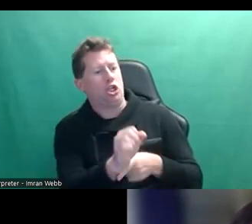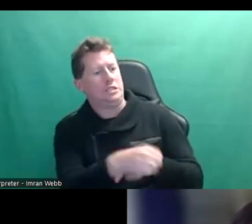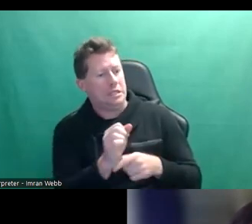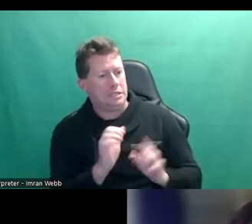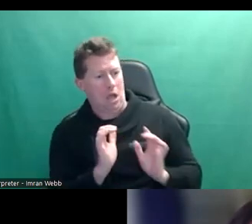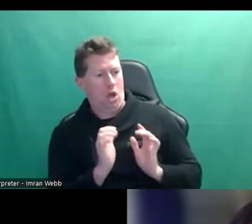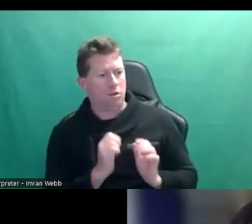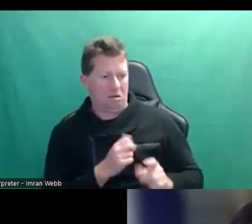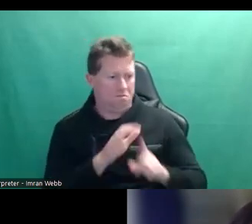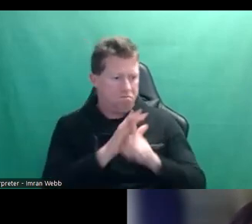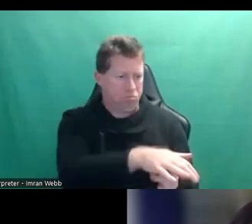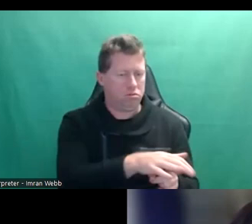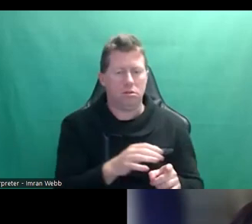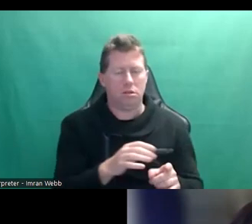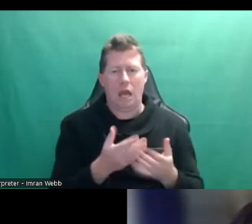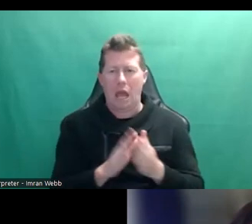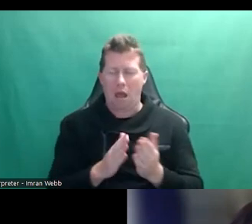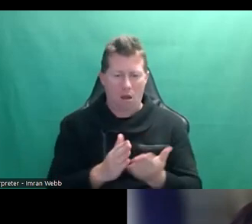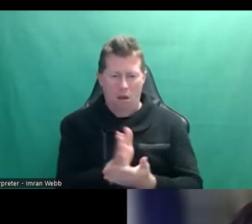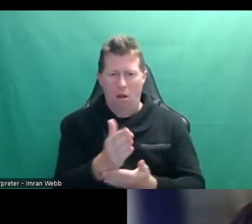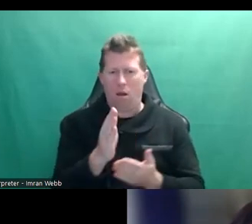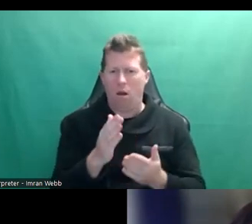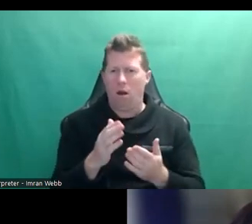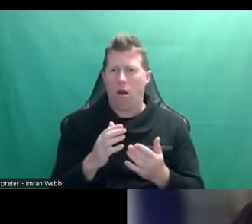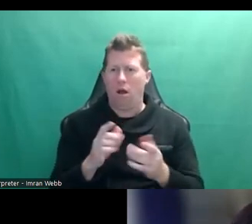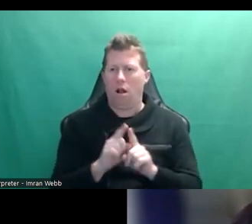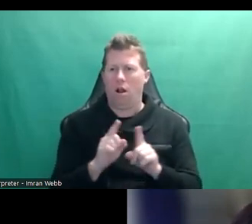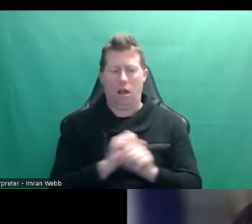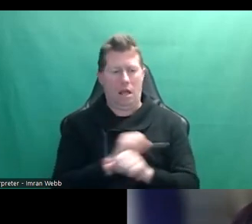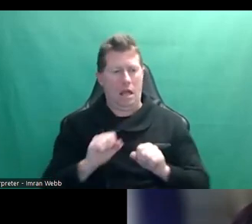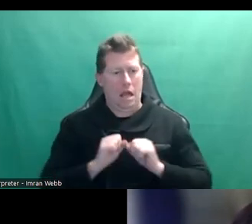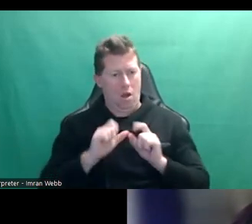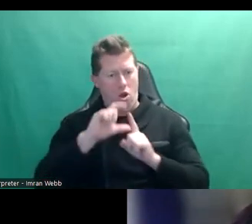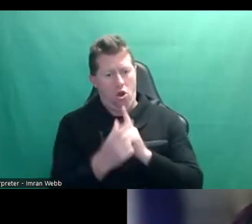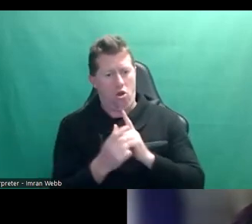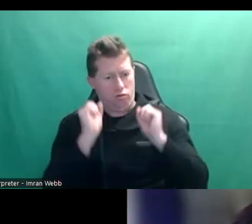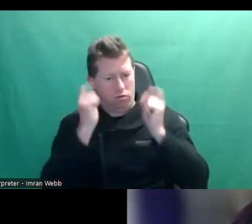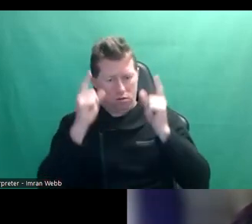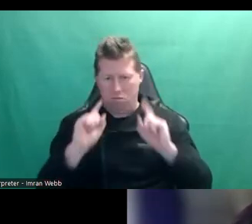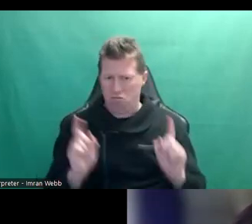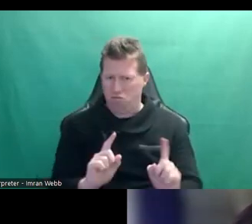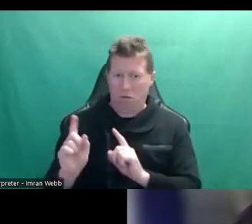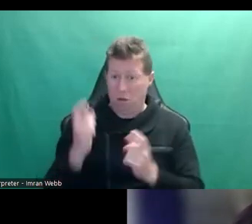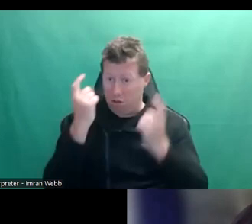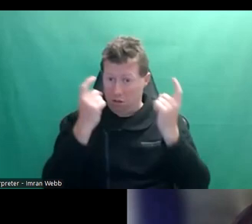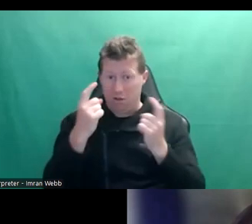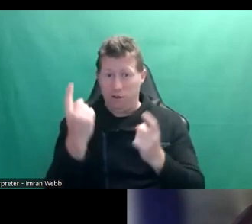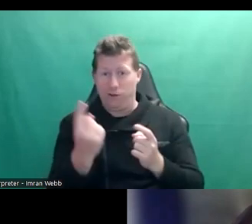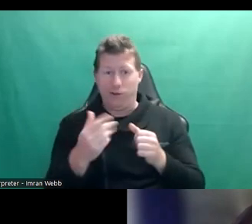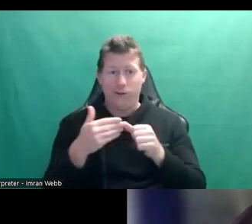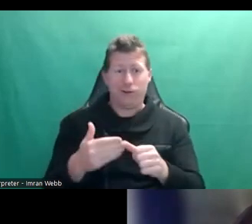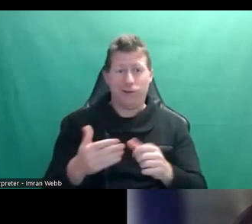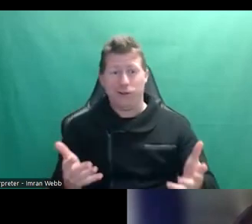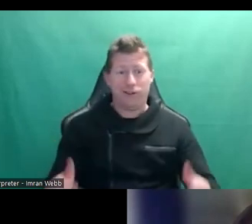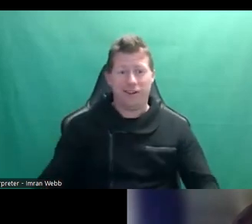kind of navigate this as well when maybe they don't understand our cultural position and that sort of thing. So who wants to take that one away?